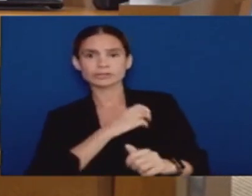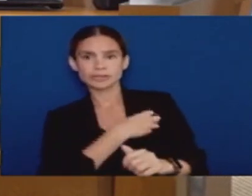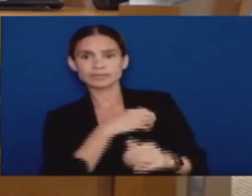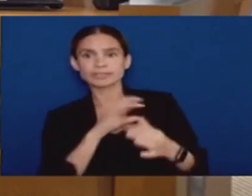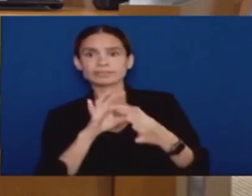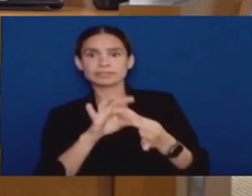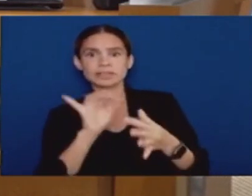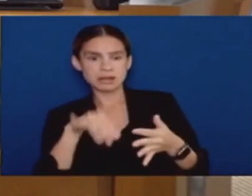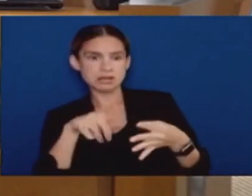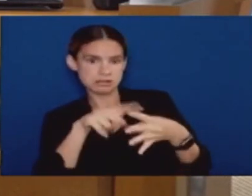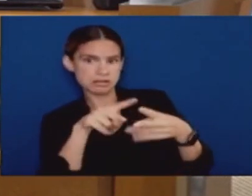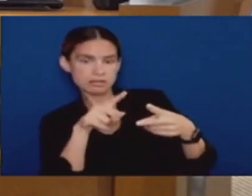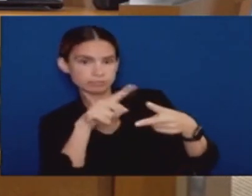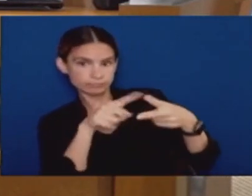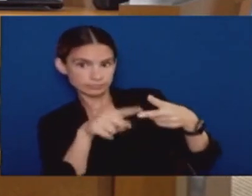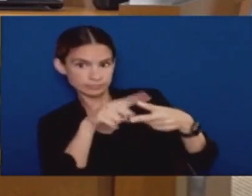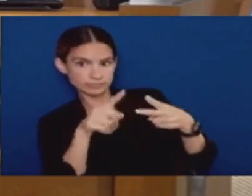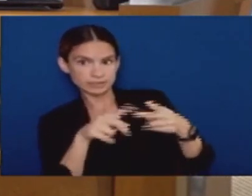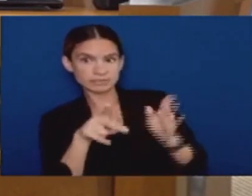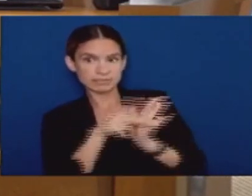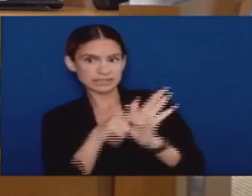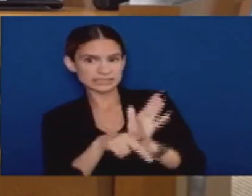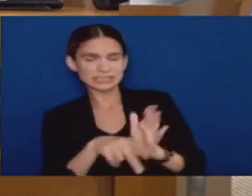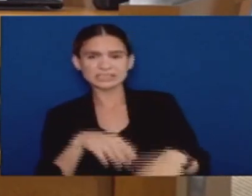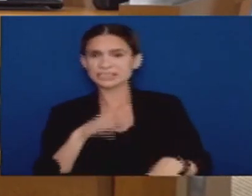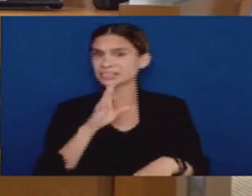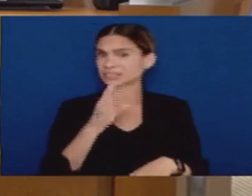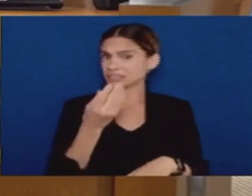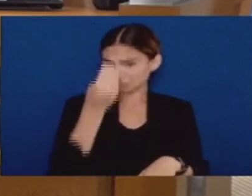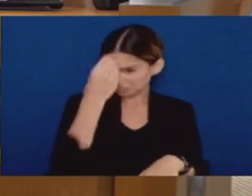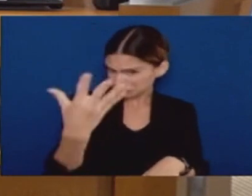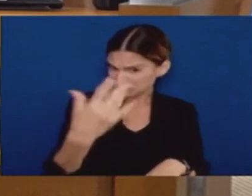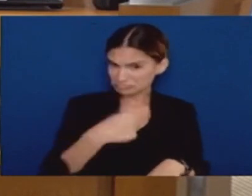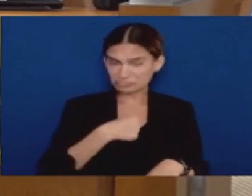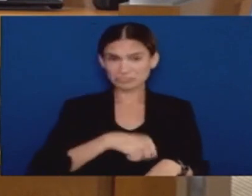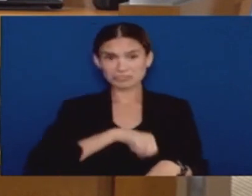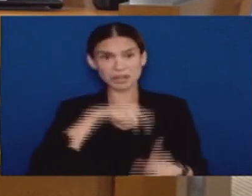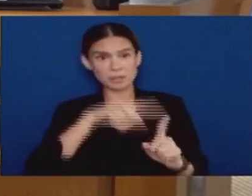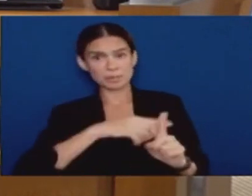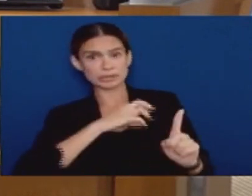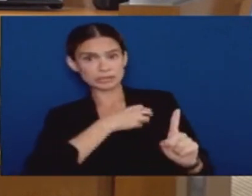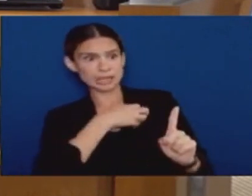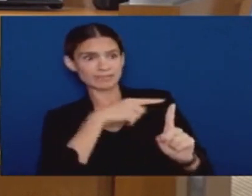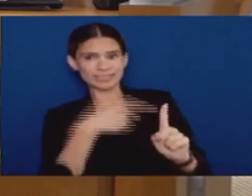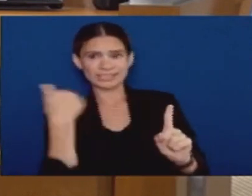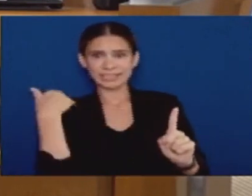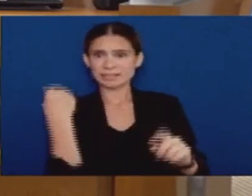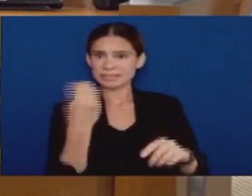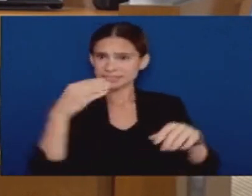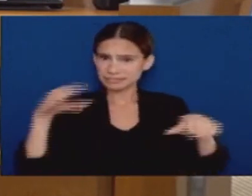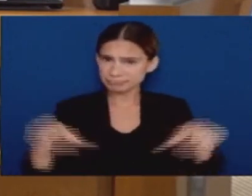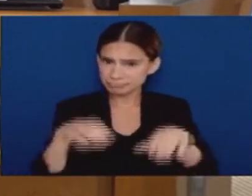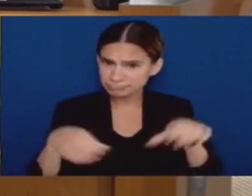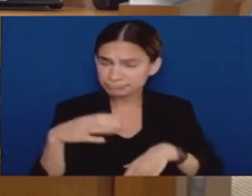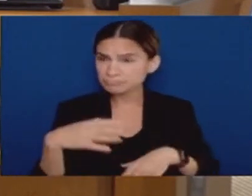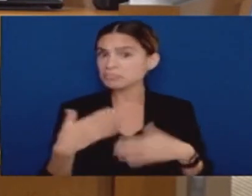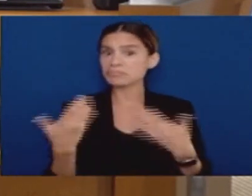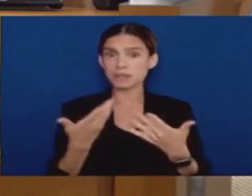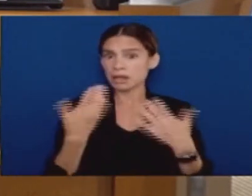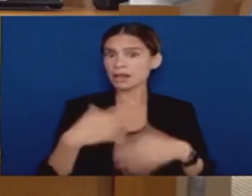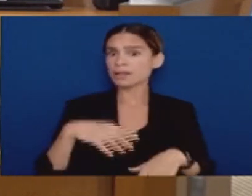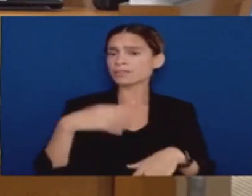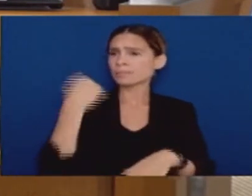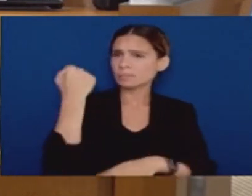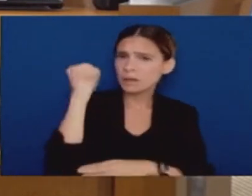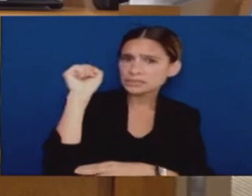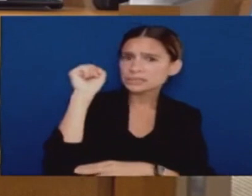Sheriff for what he did on Monday. The fact that there were protesters and there were peaceful protesters